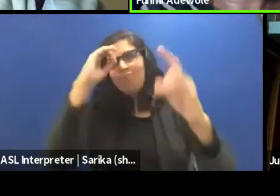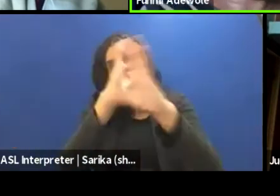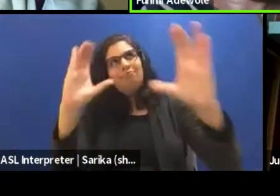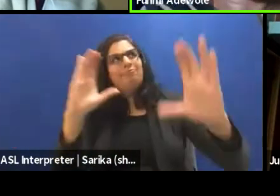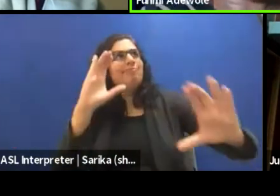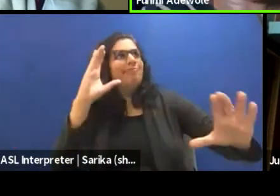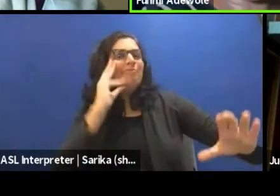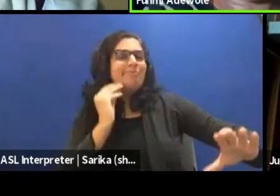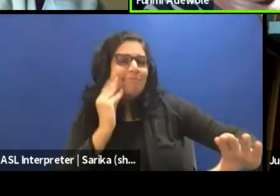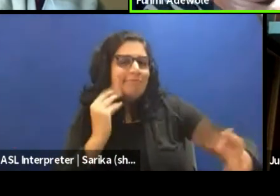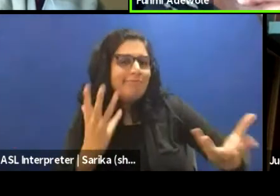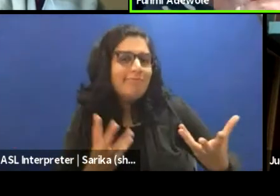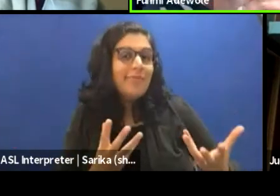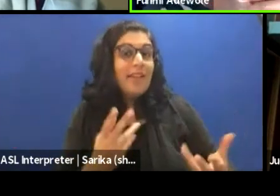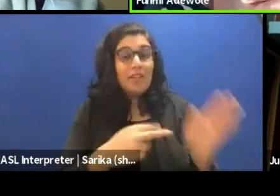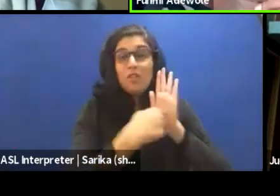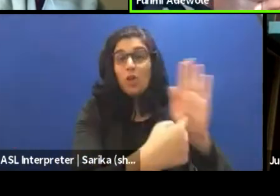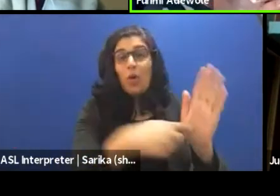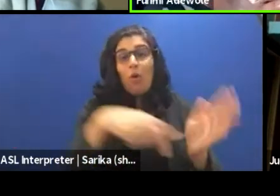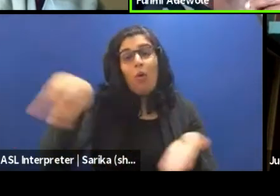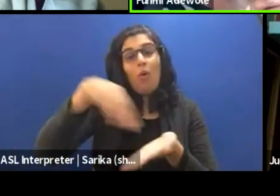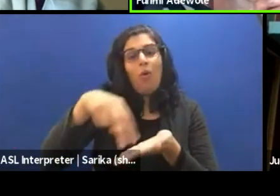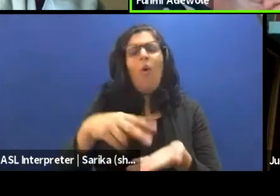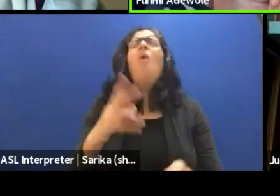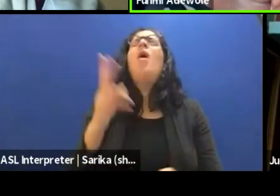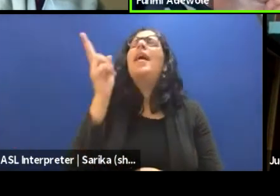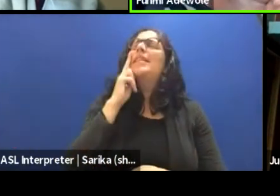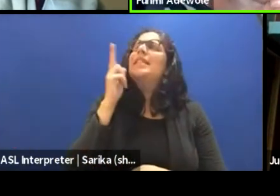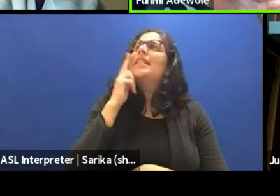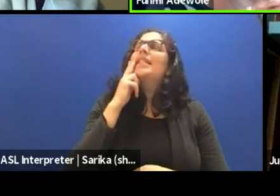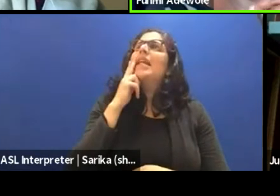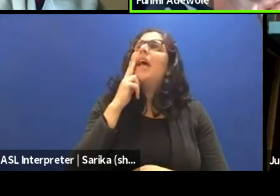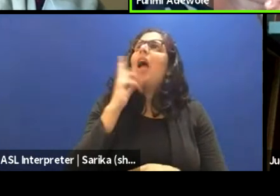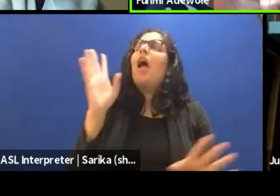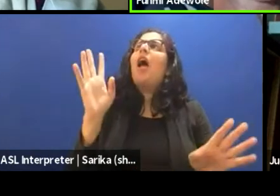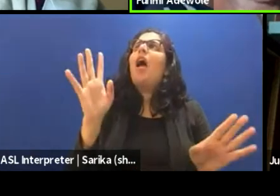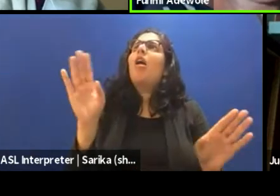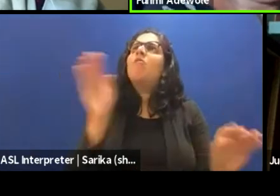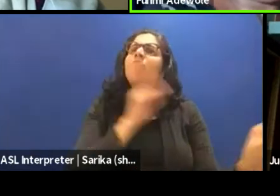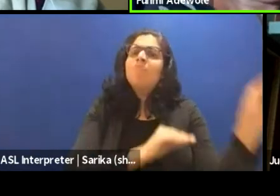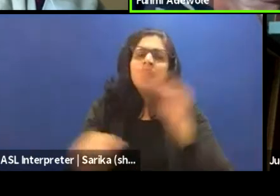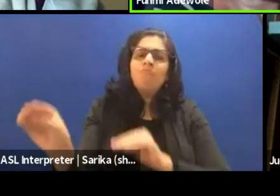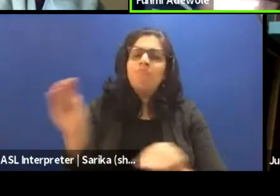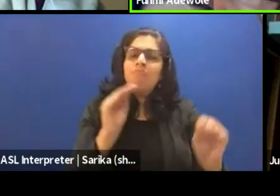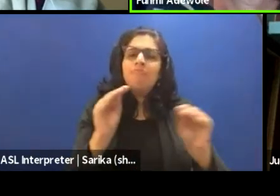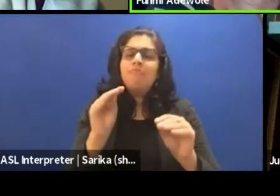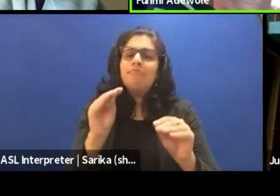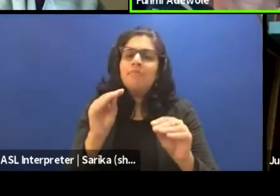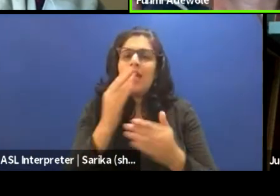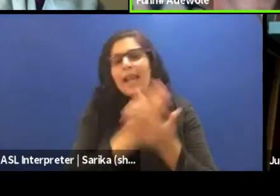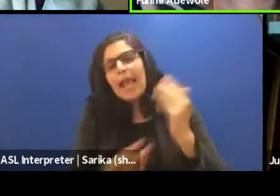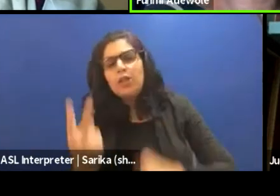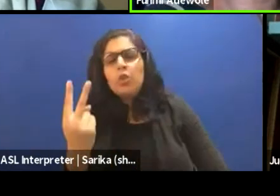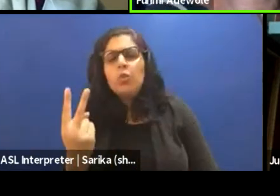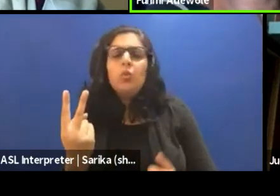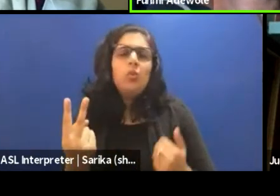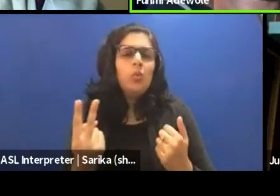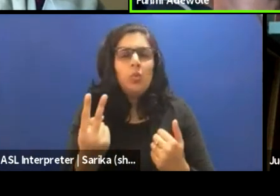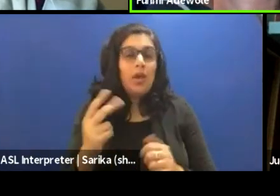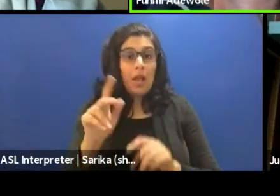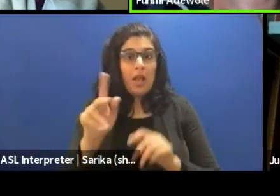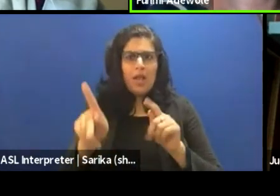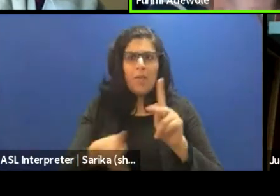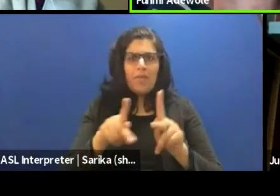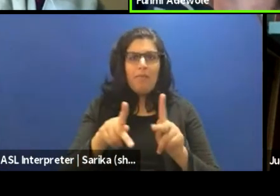if he shows it to the choreographer, they will say, oh, there's a lot of movement in act two, I really, you know, people are speaking different